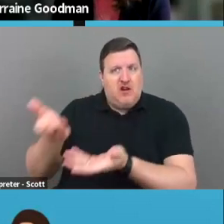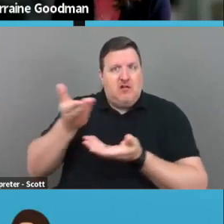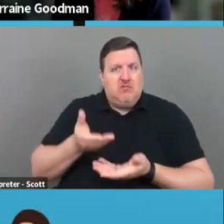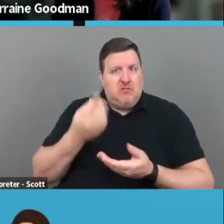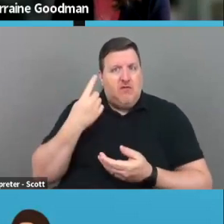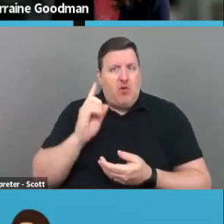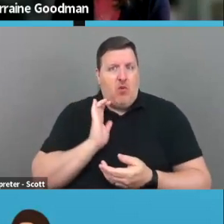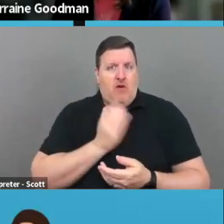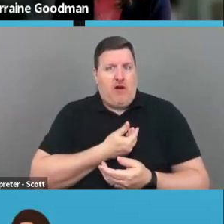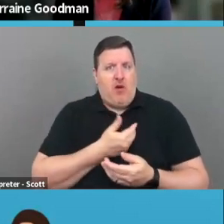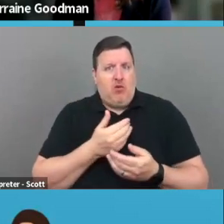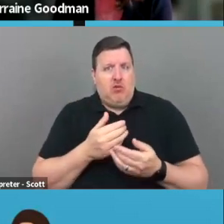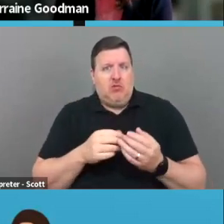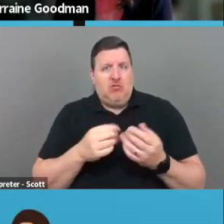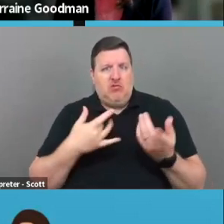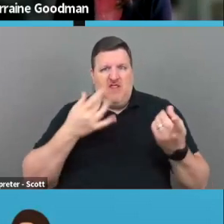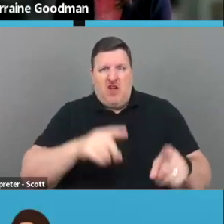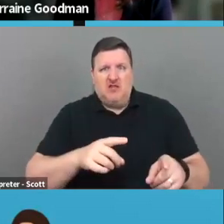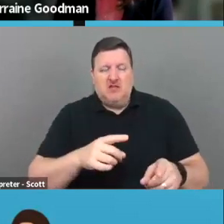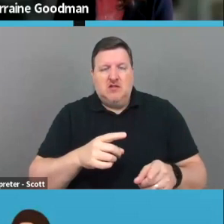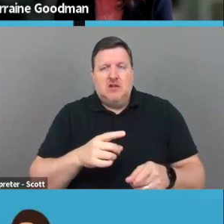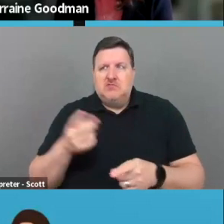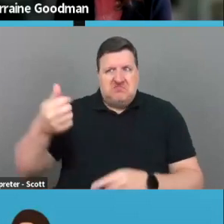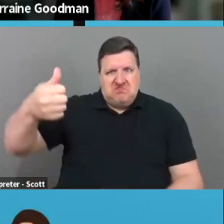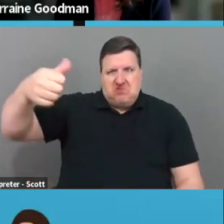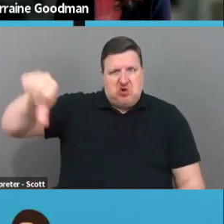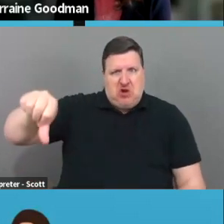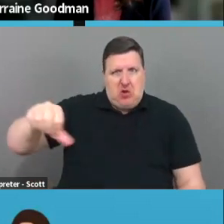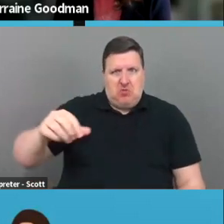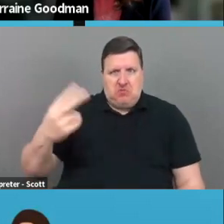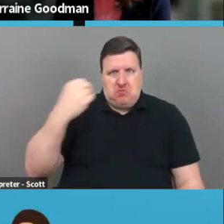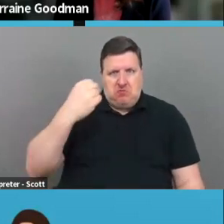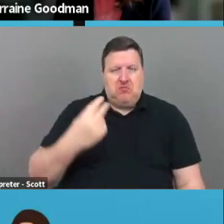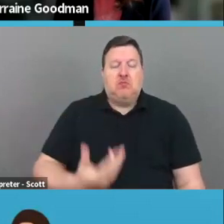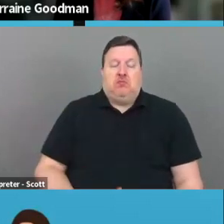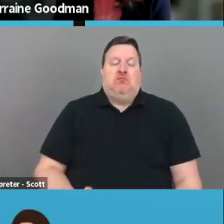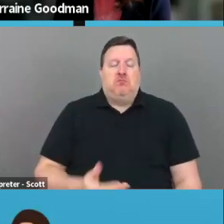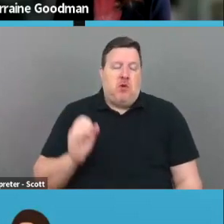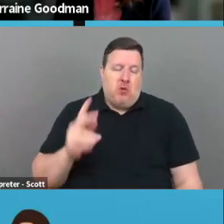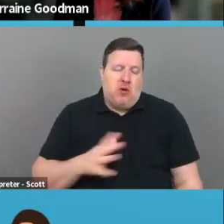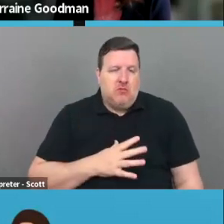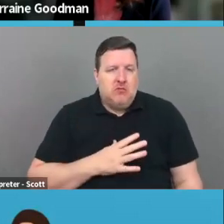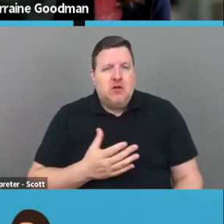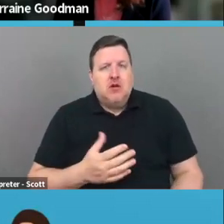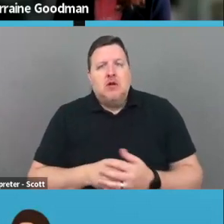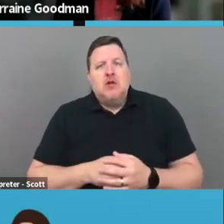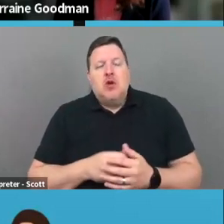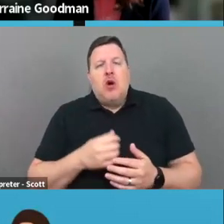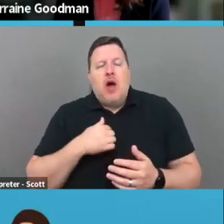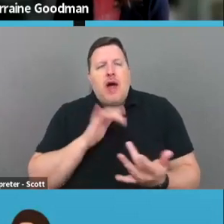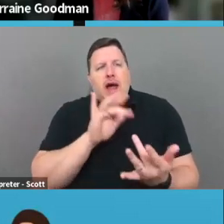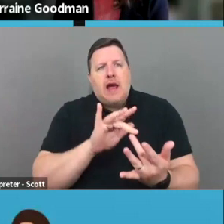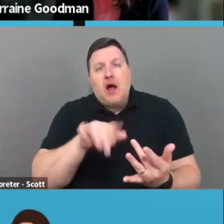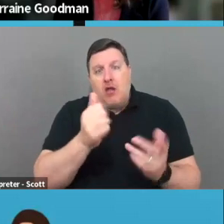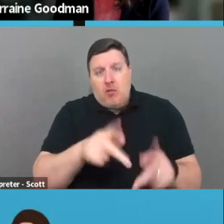events. And got turned down cold, nothing. Then I reached out to somebody I know